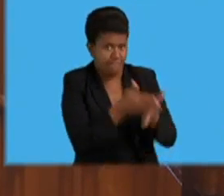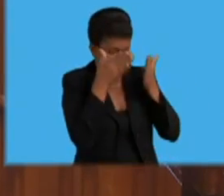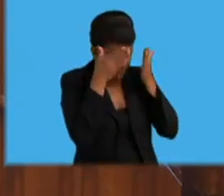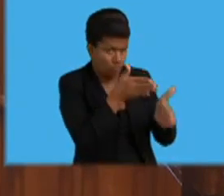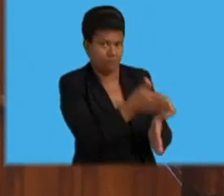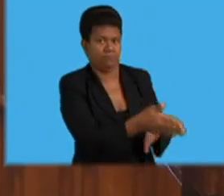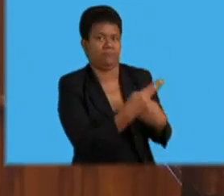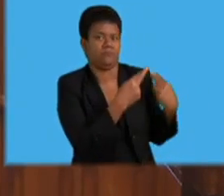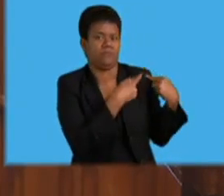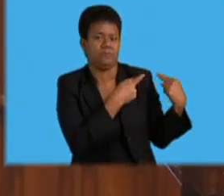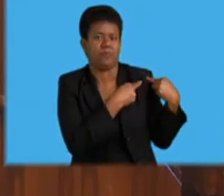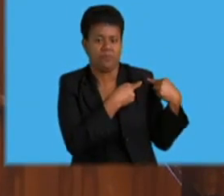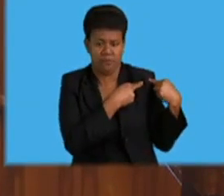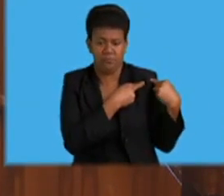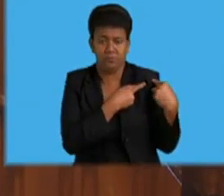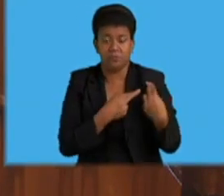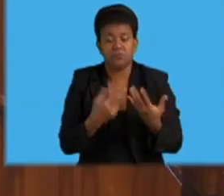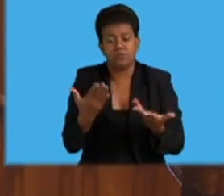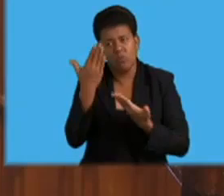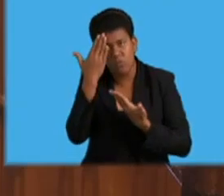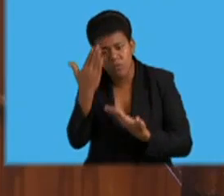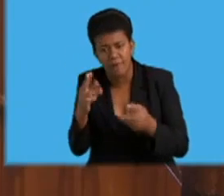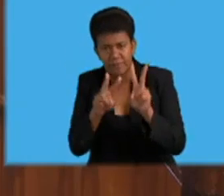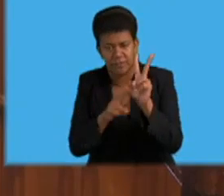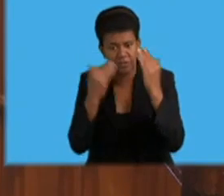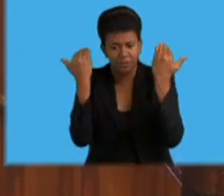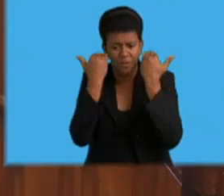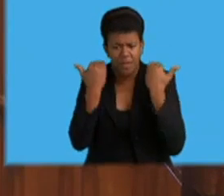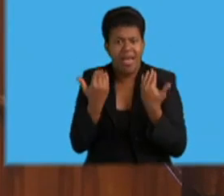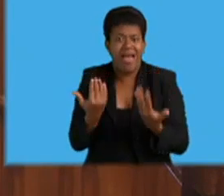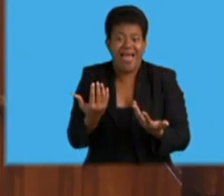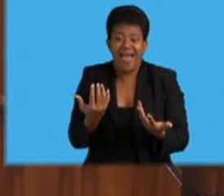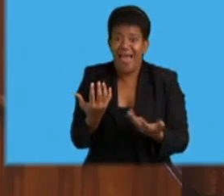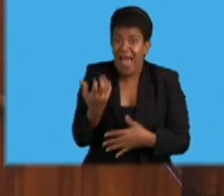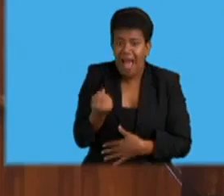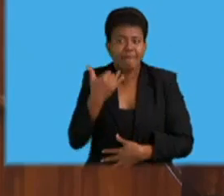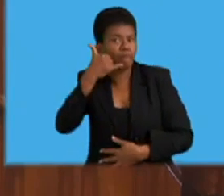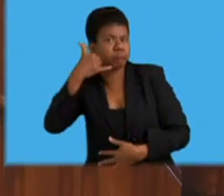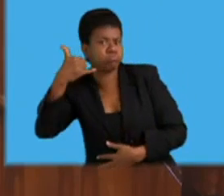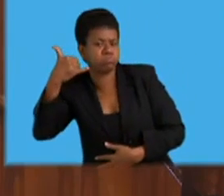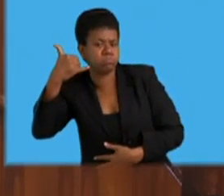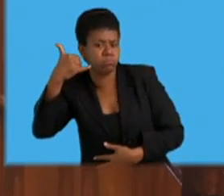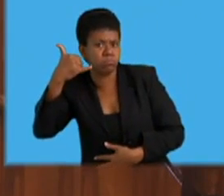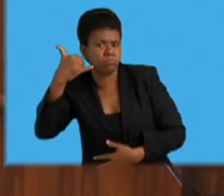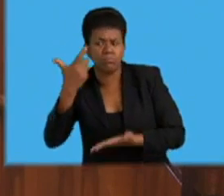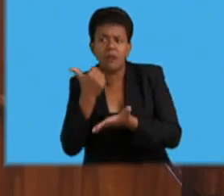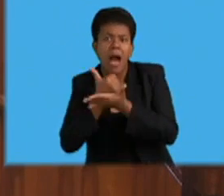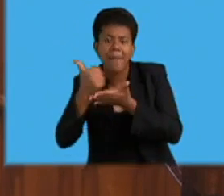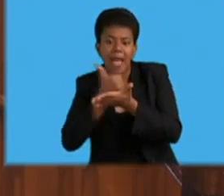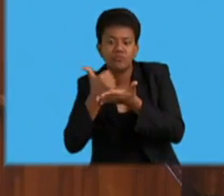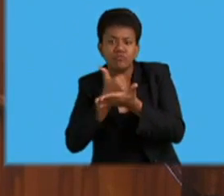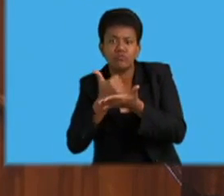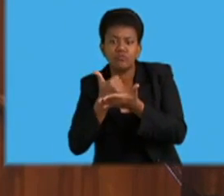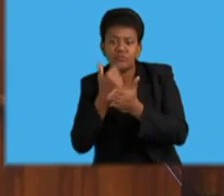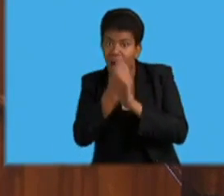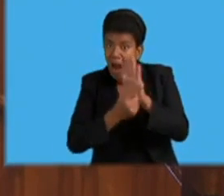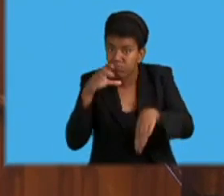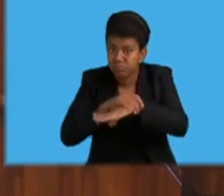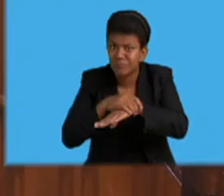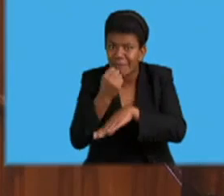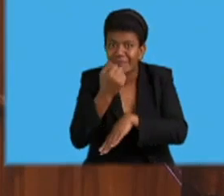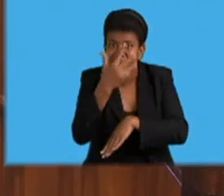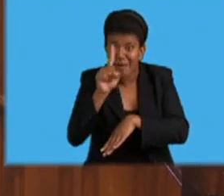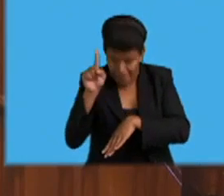Honorable Deputy Speaker, there are helplines set up and 24-hour police and other stakeholder helplines